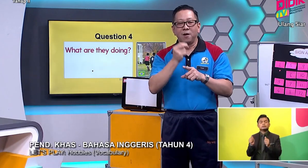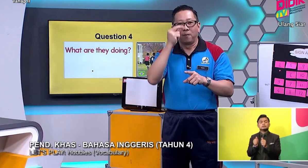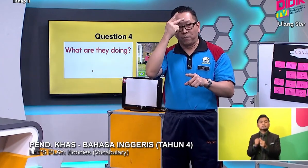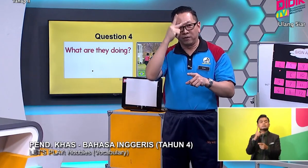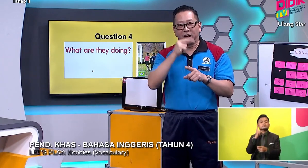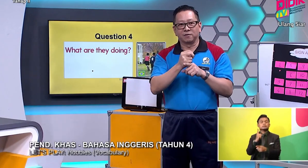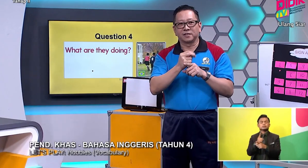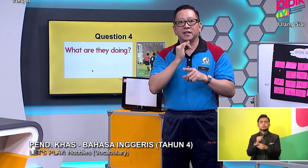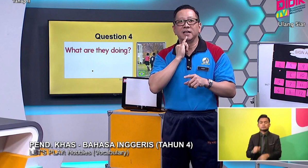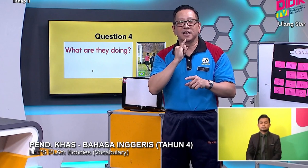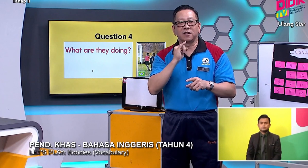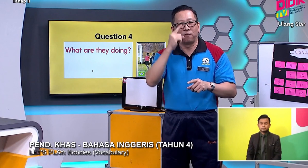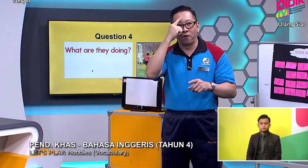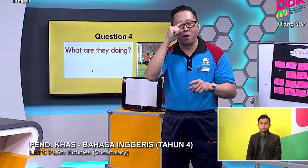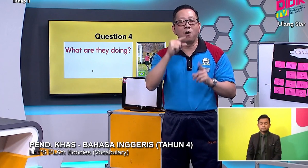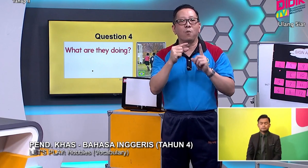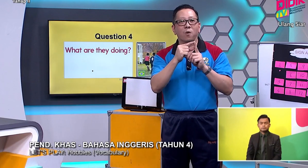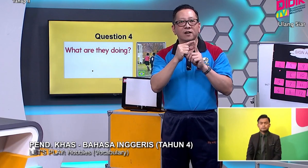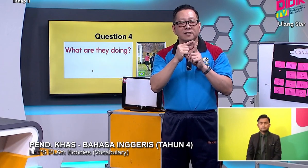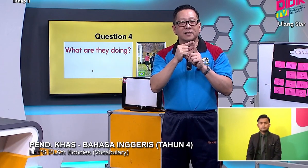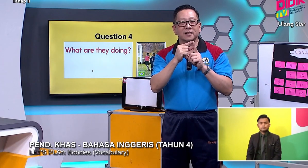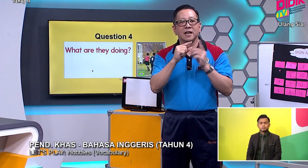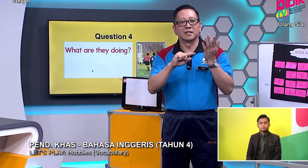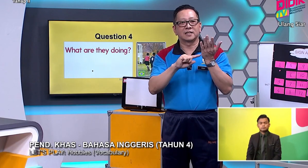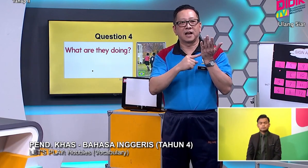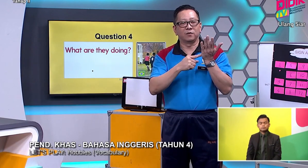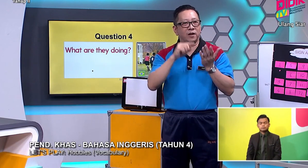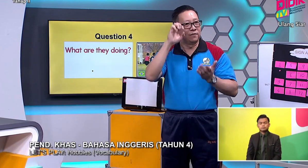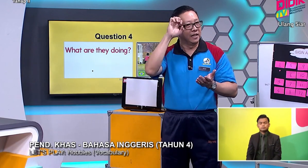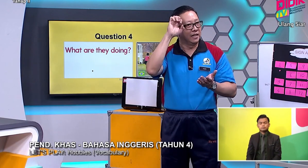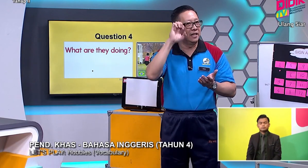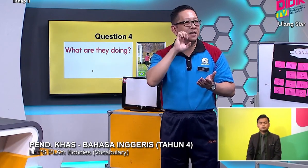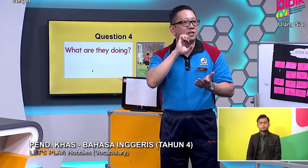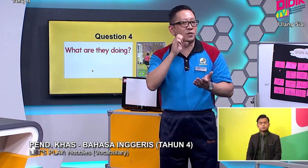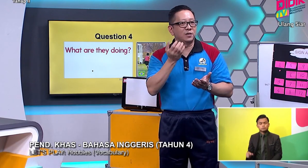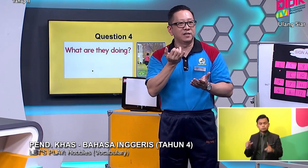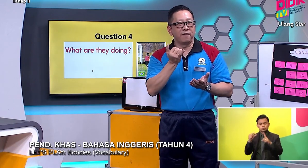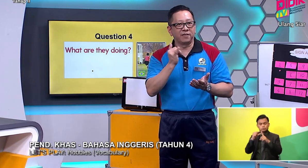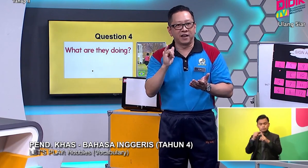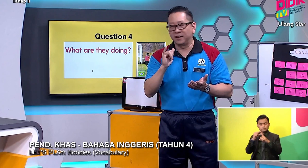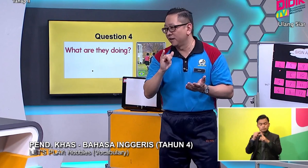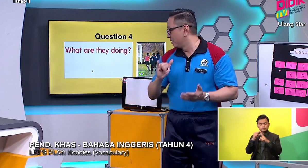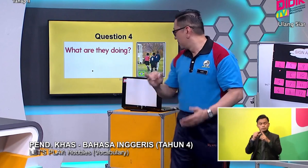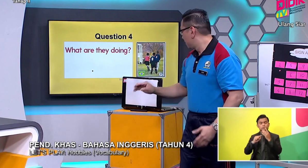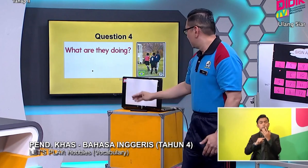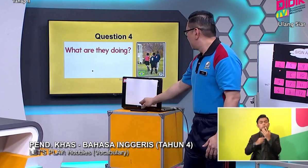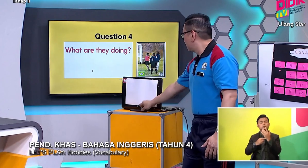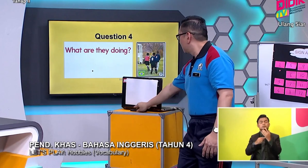Pronouns Is 4 words Start with He She They